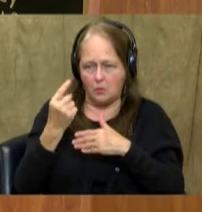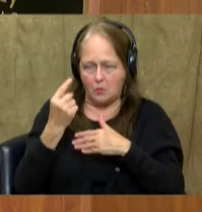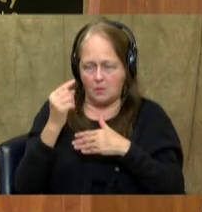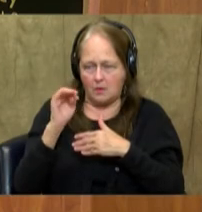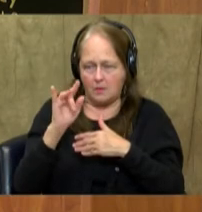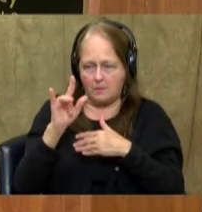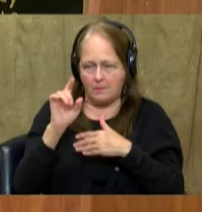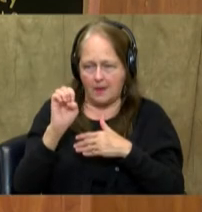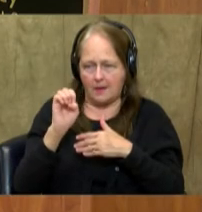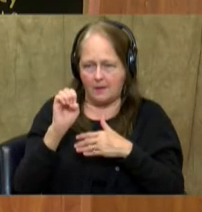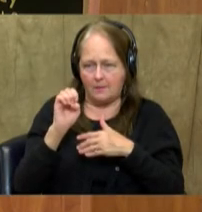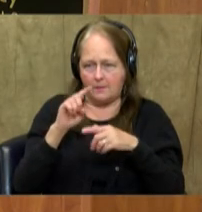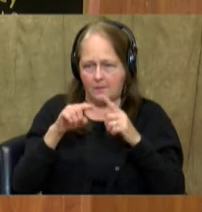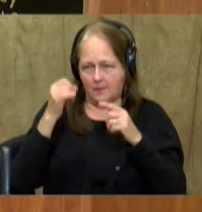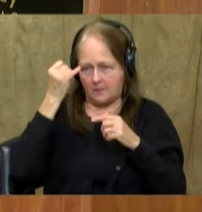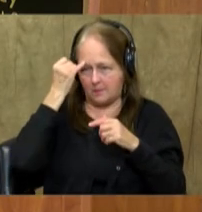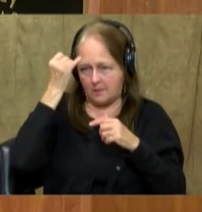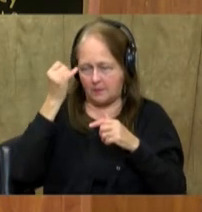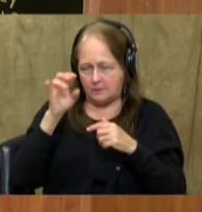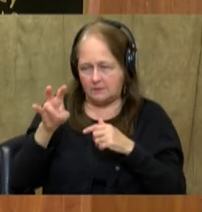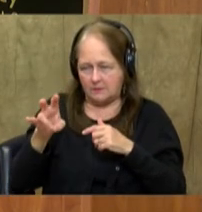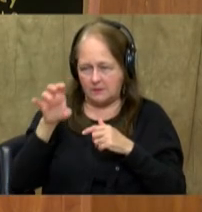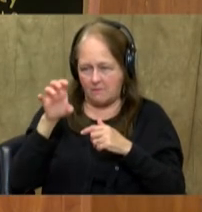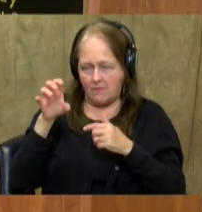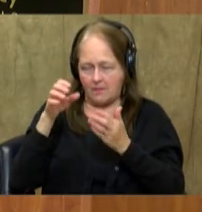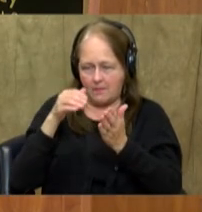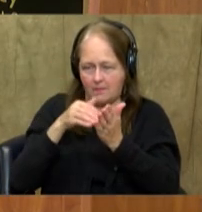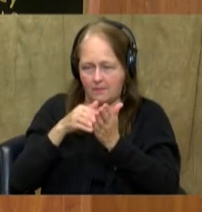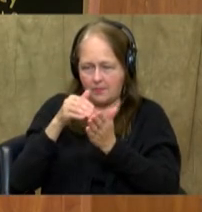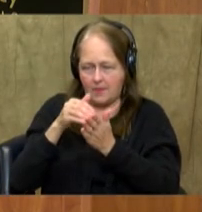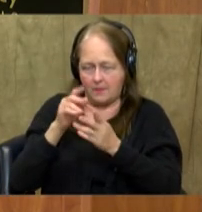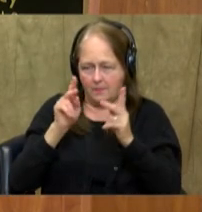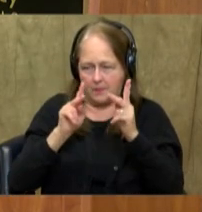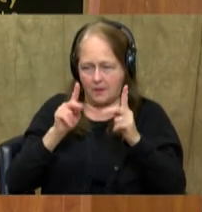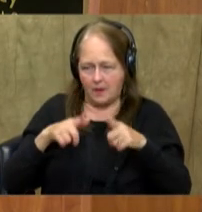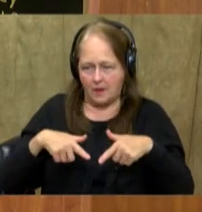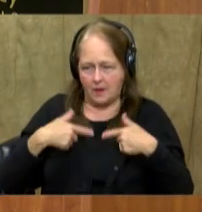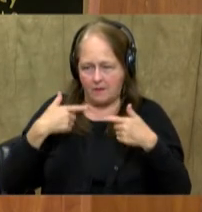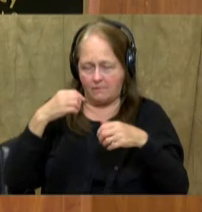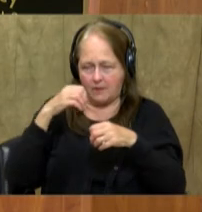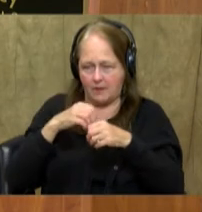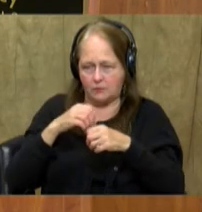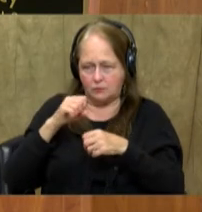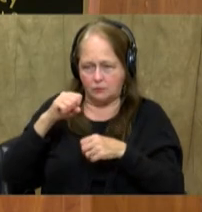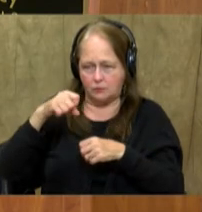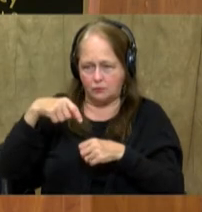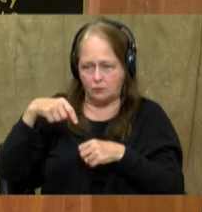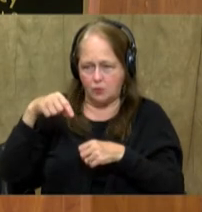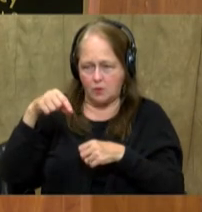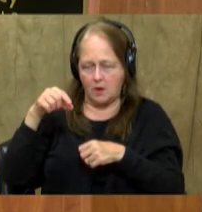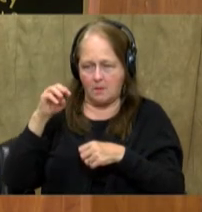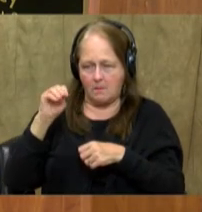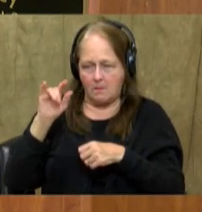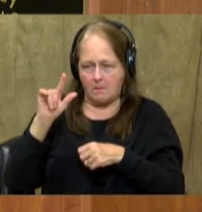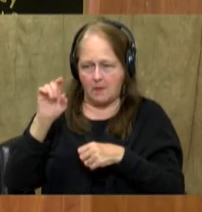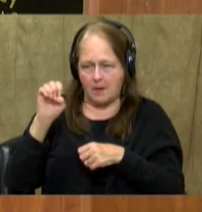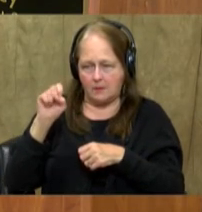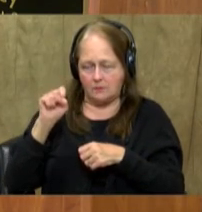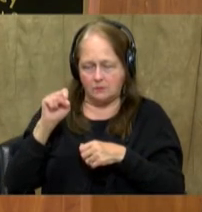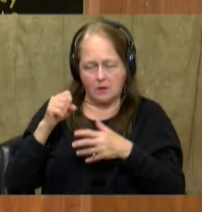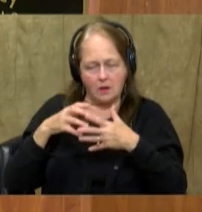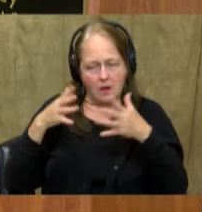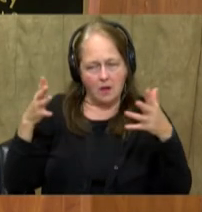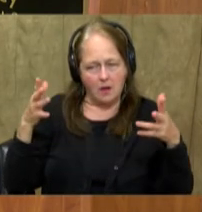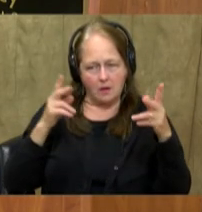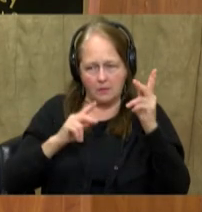just under a mile. Imagine this, 700,000 people living in a square mile. That's a lot of people that live in these